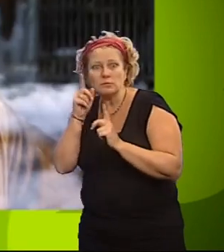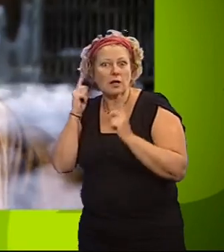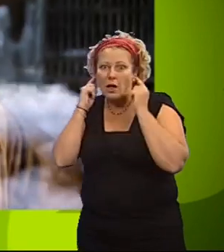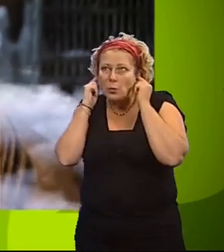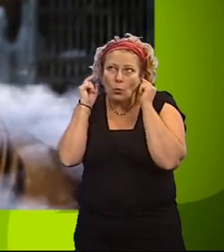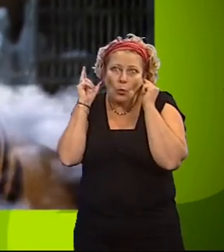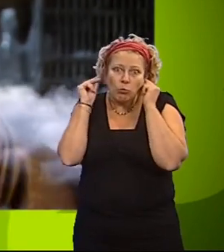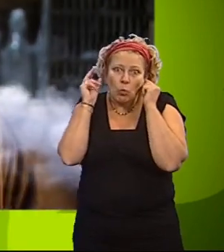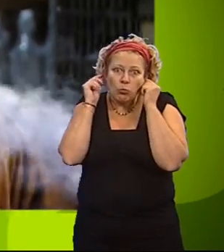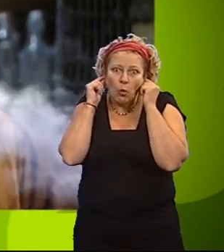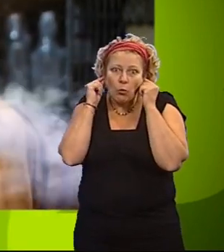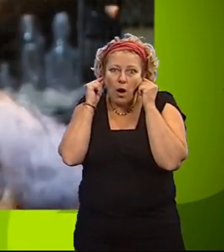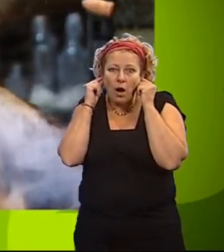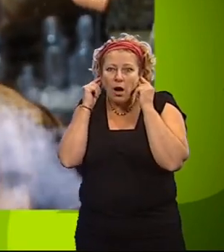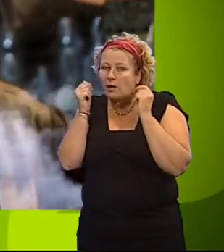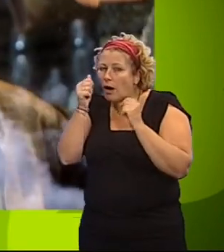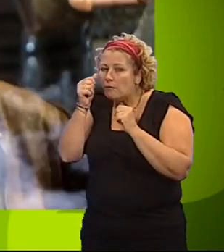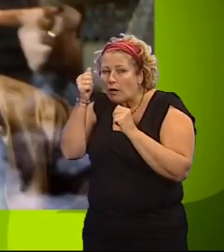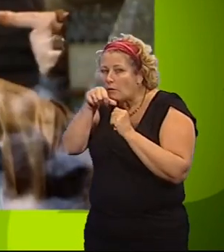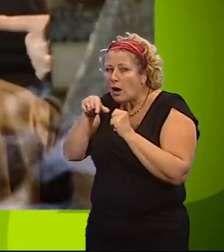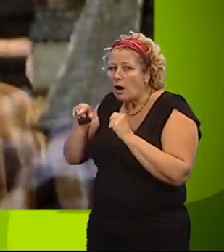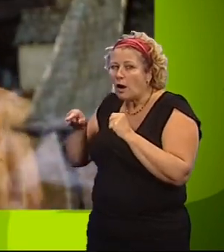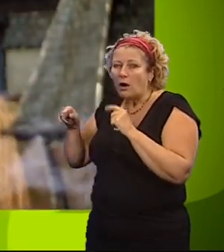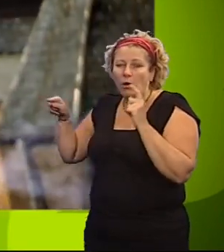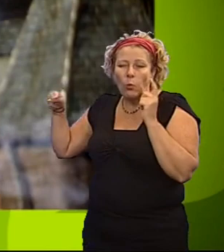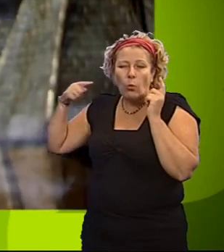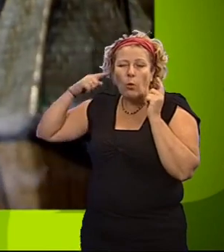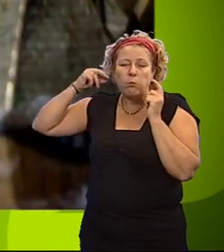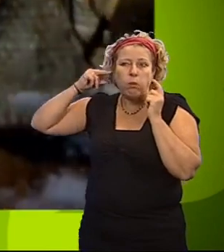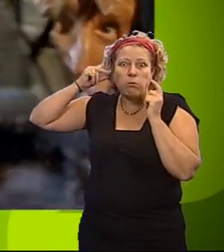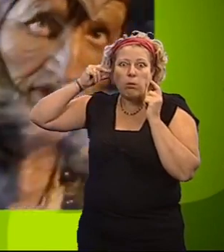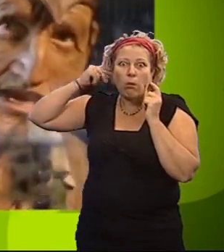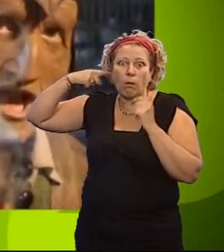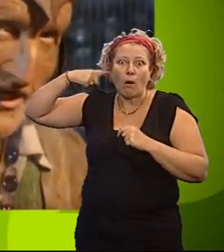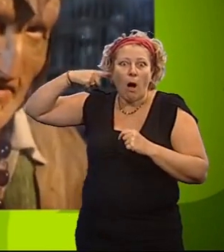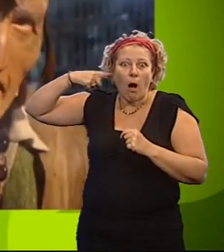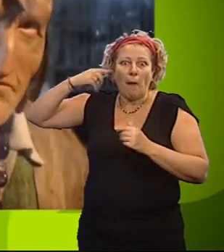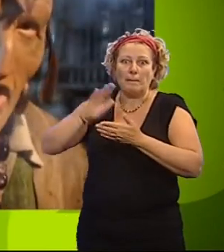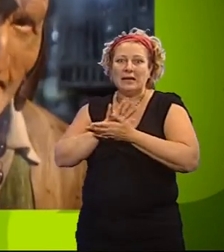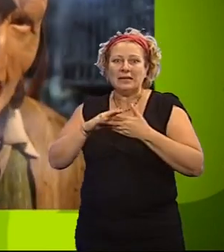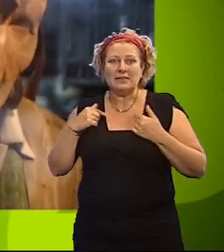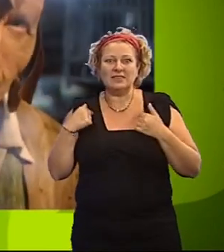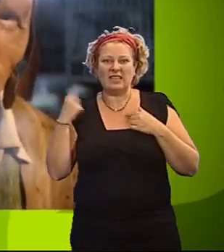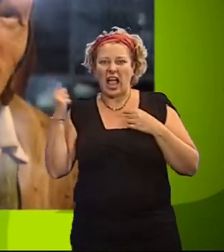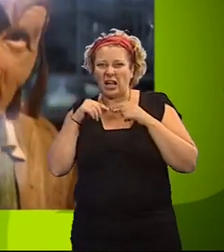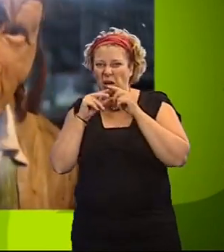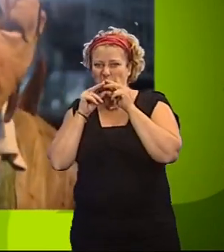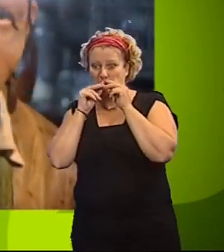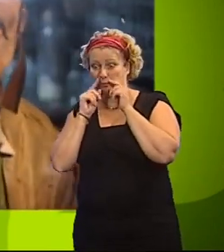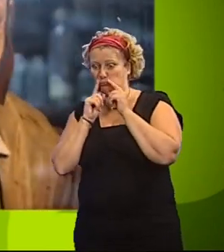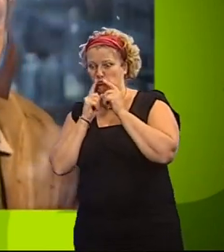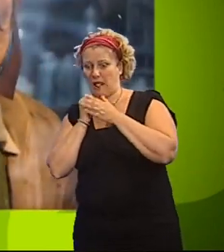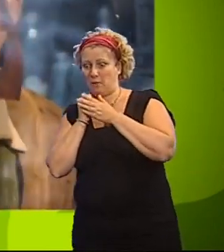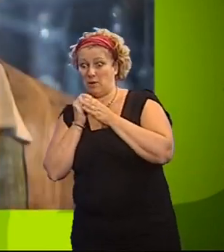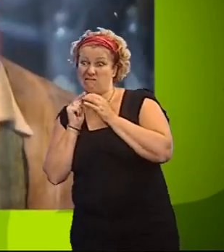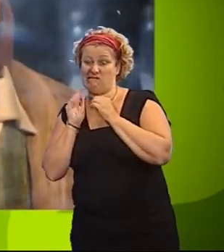A cunning little device that goes right inside their noise hole. Which means that she can be murmuring helpful, stinky little